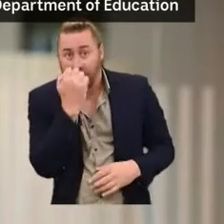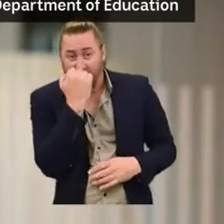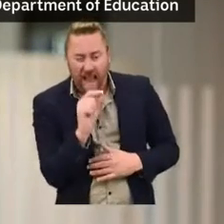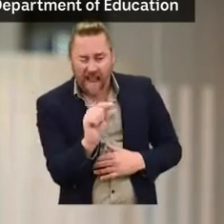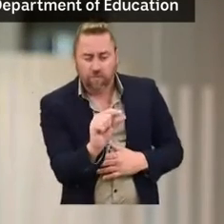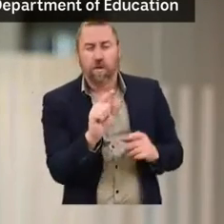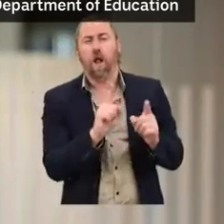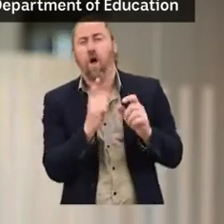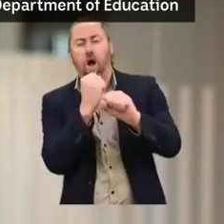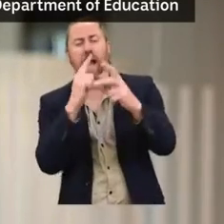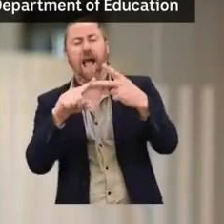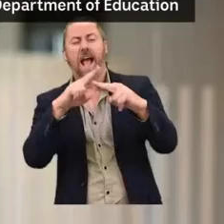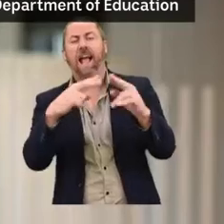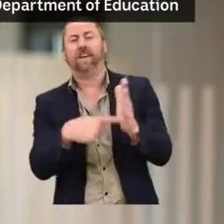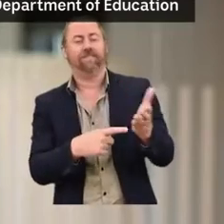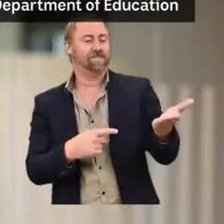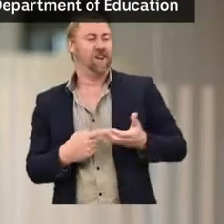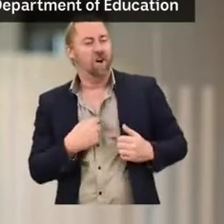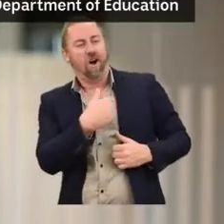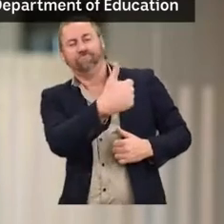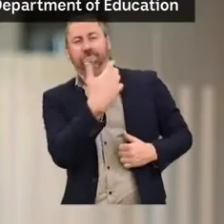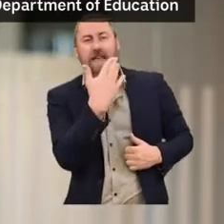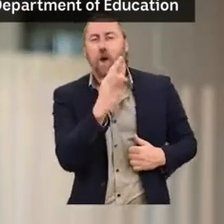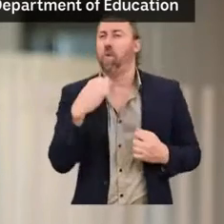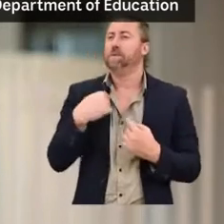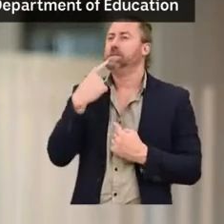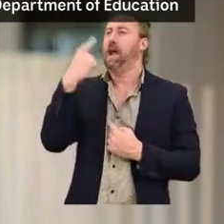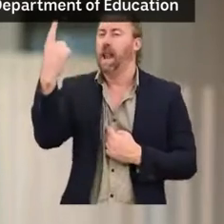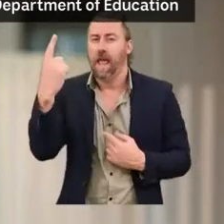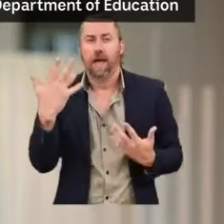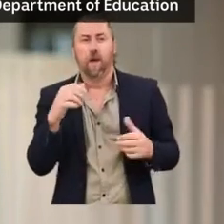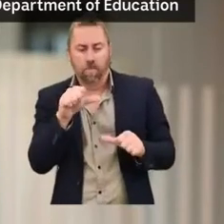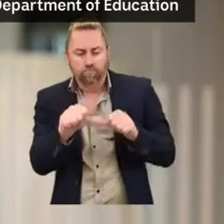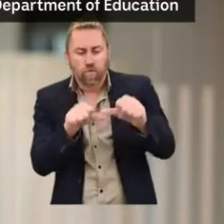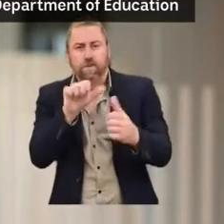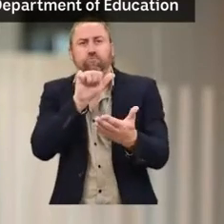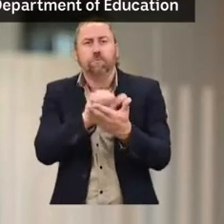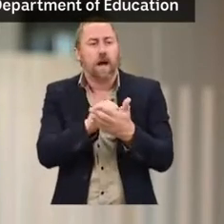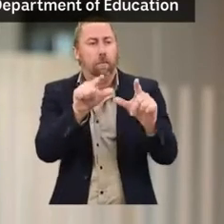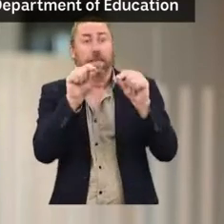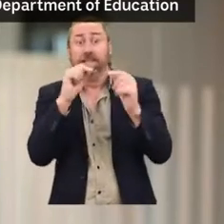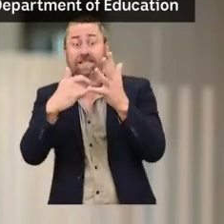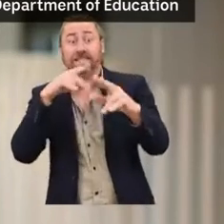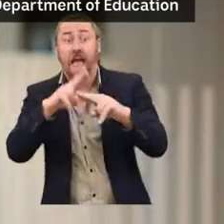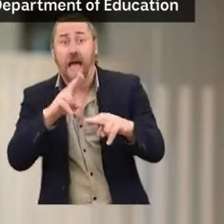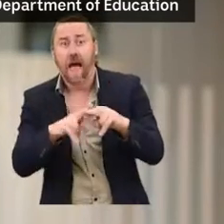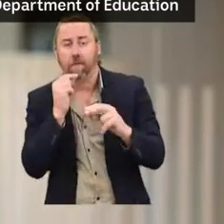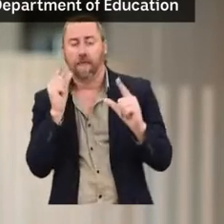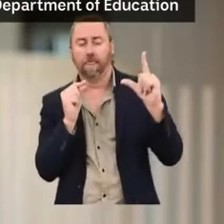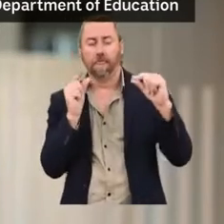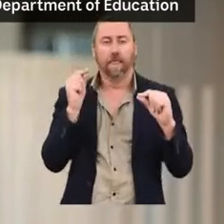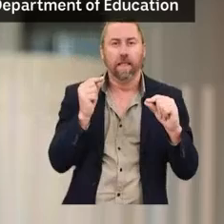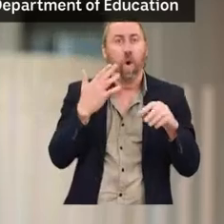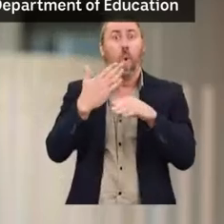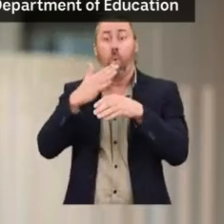like accepting a gift without declaring it, not following the correct process in selecting staff. Workplace